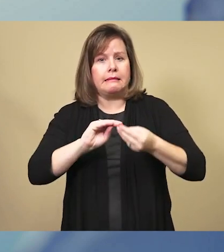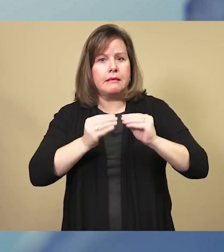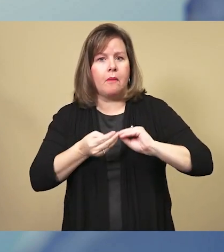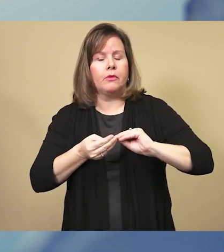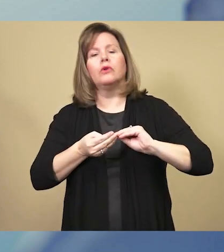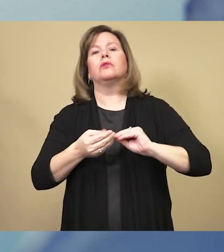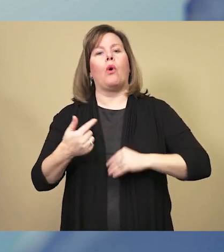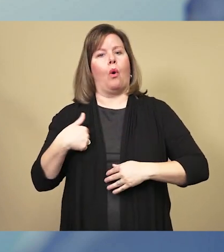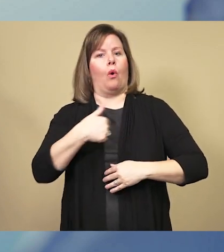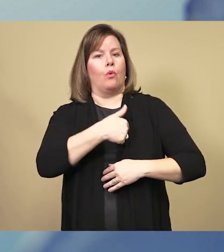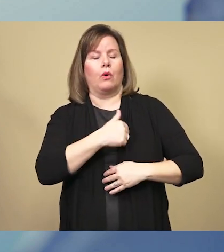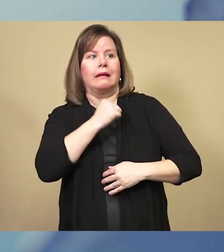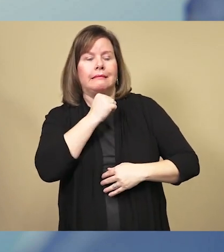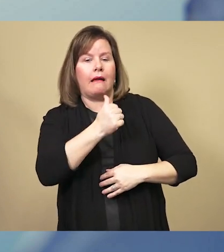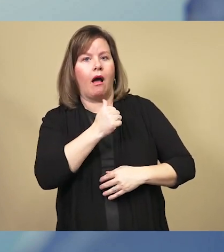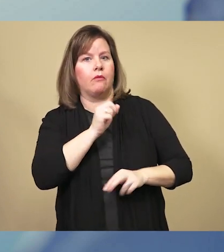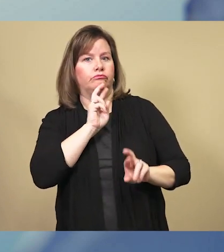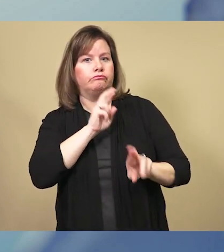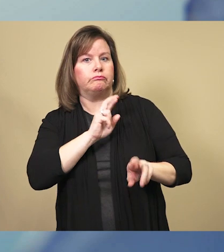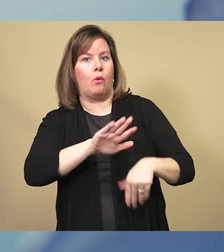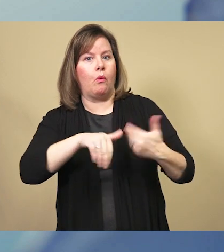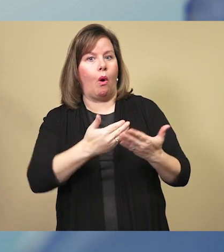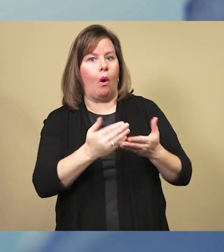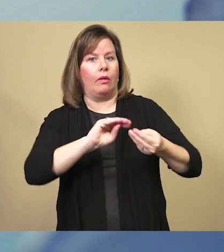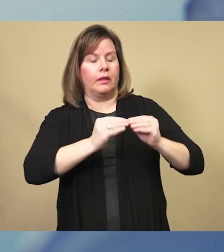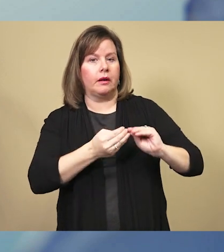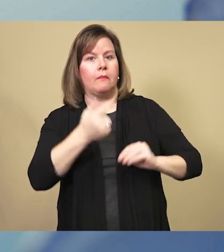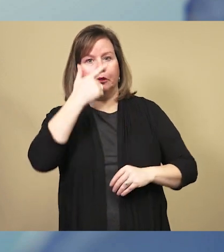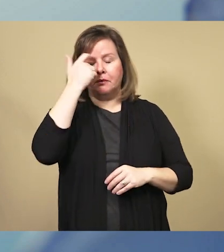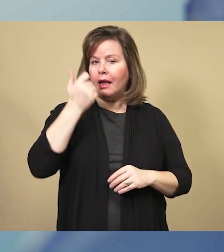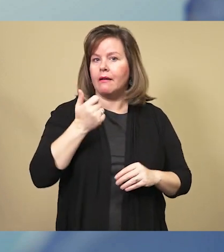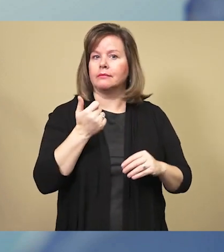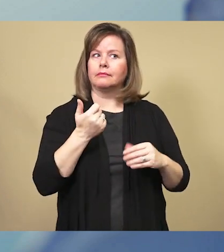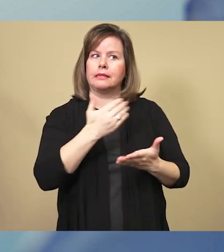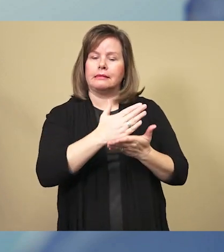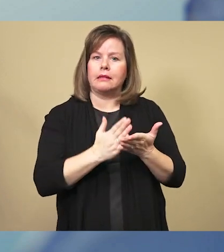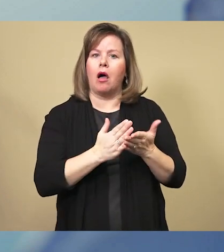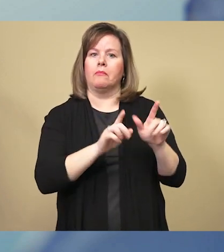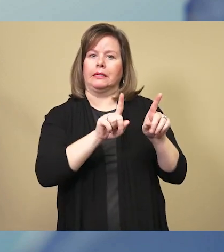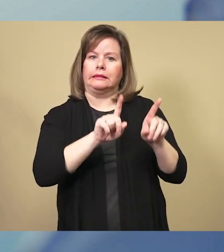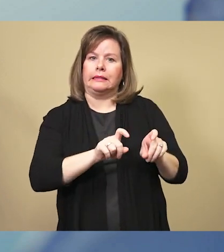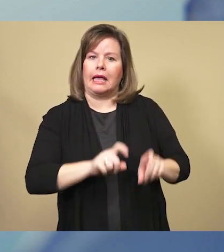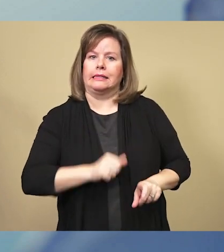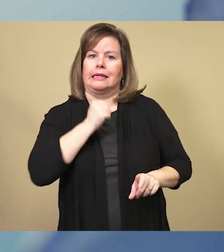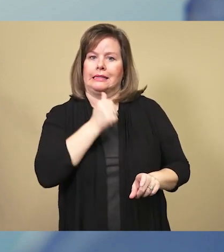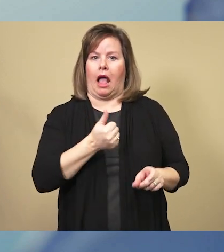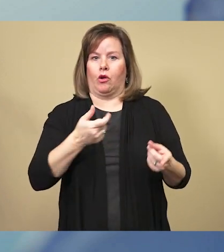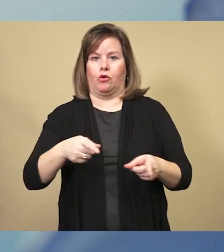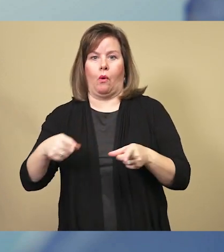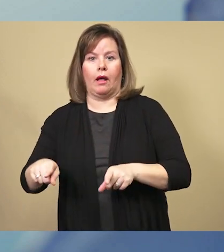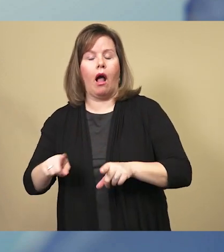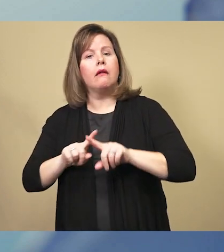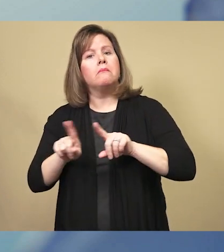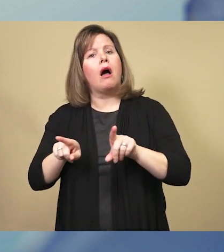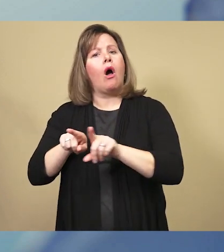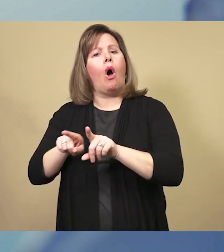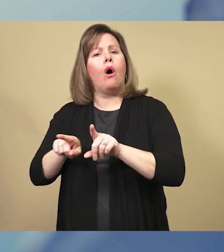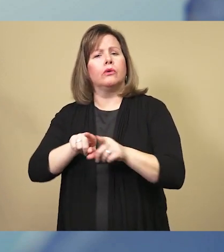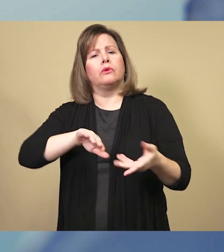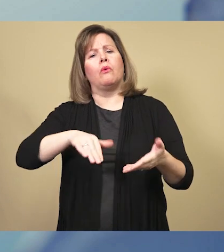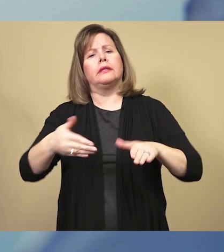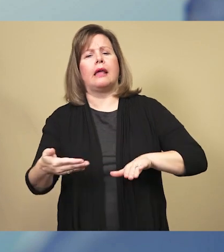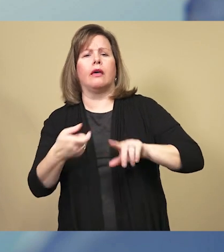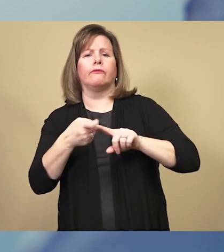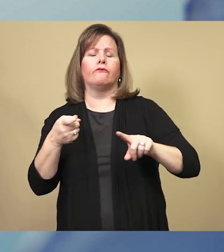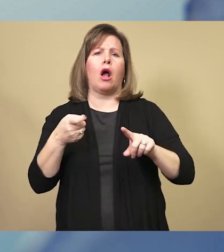because of lack of testing early on. There are other, of course, reasons that might explain that, including deaths from accidents